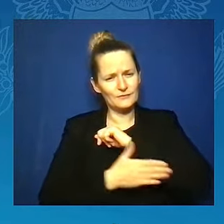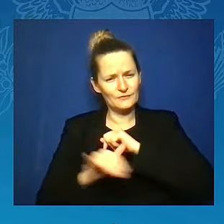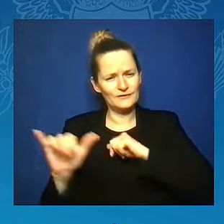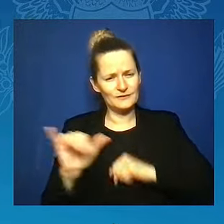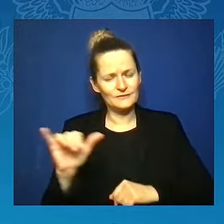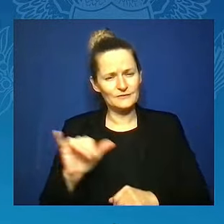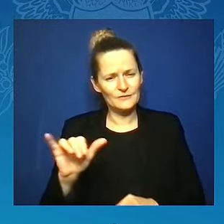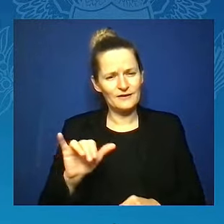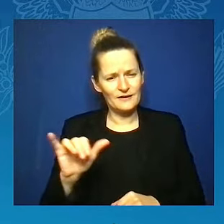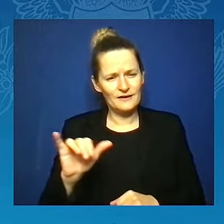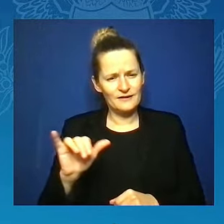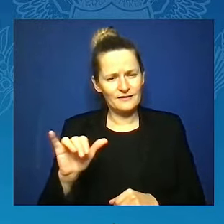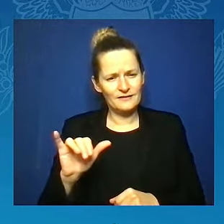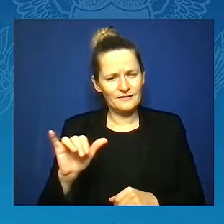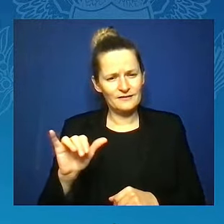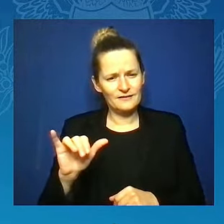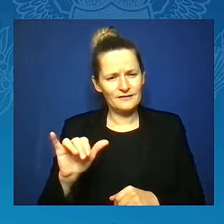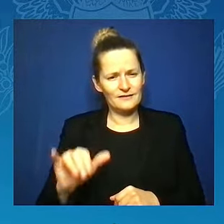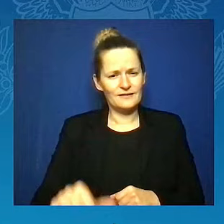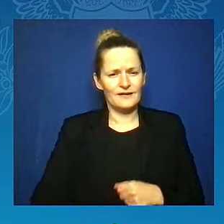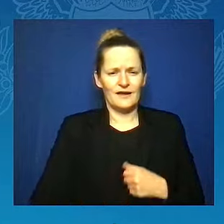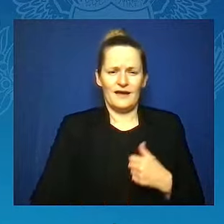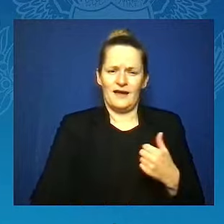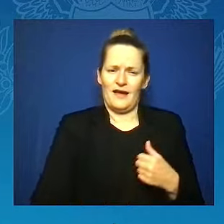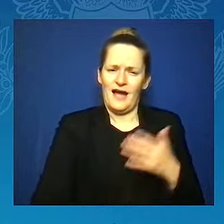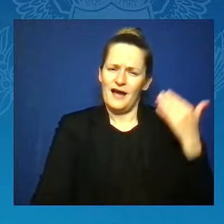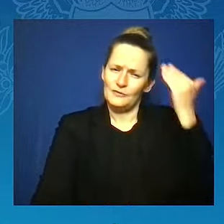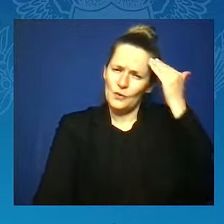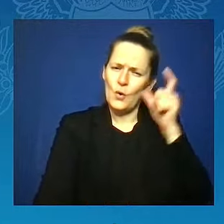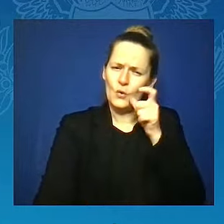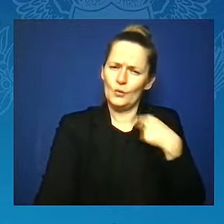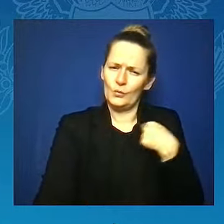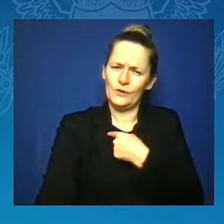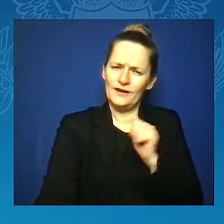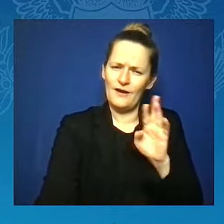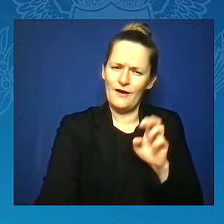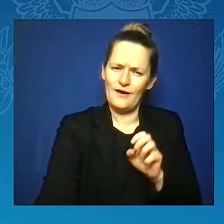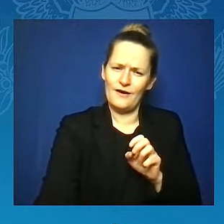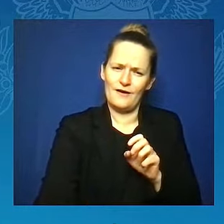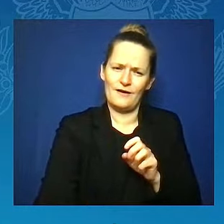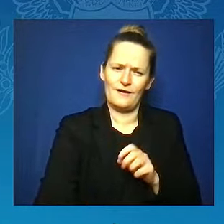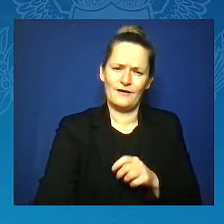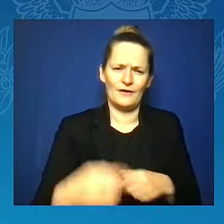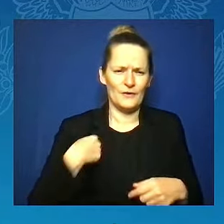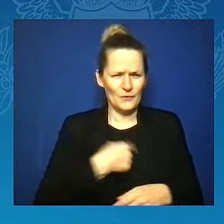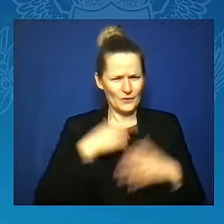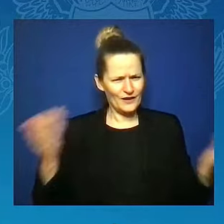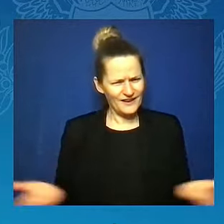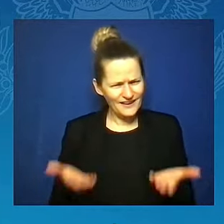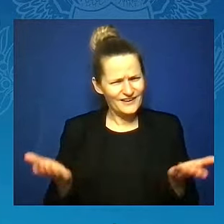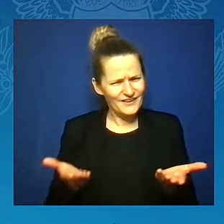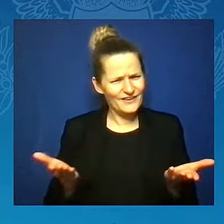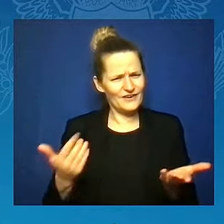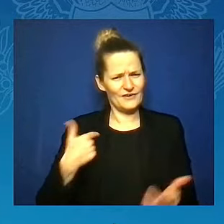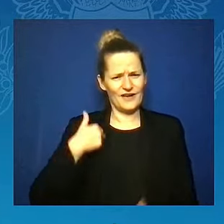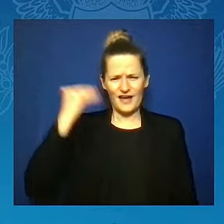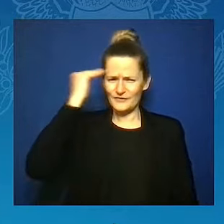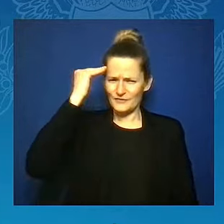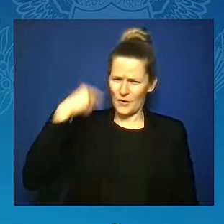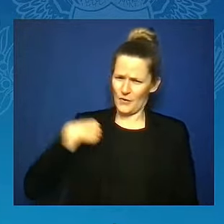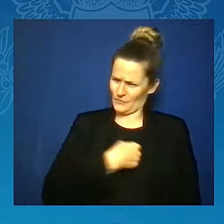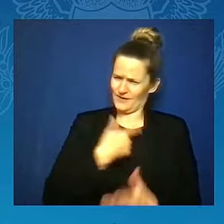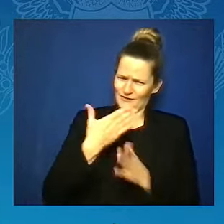I know who is here. And I know, therefore, that we share a vision for the future of our nation.